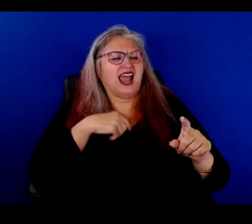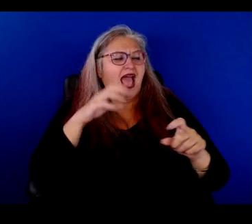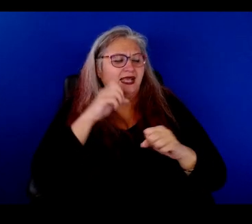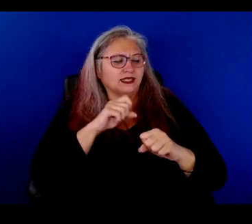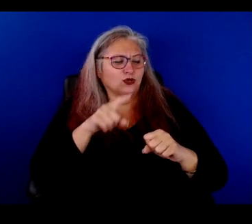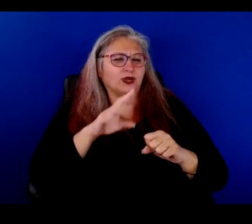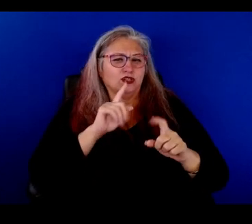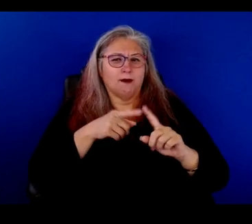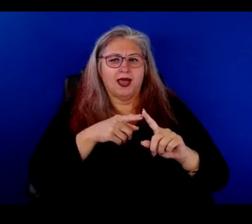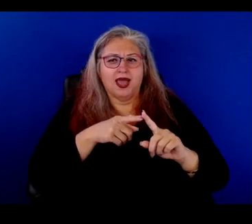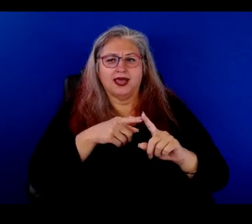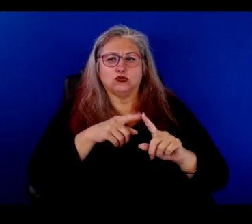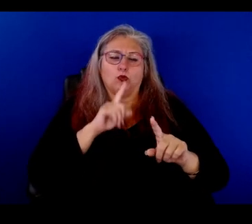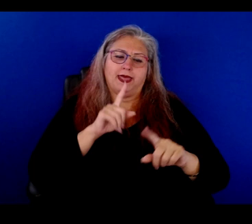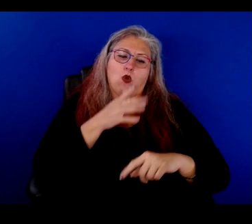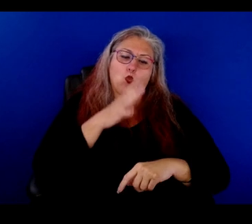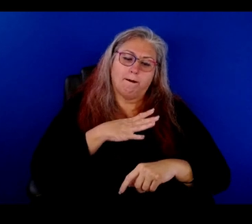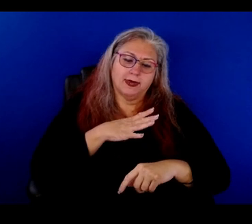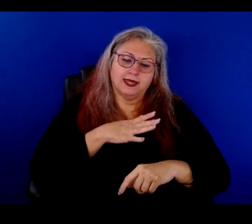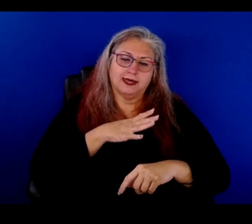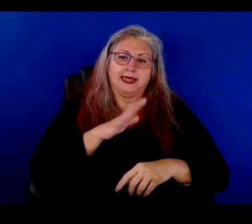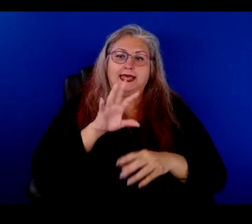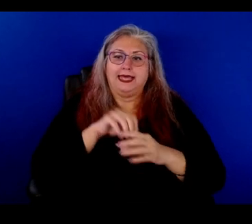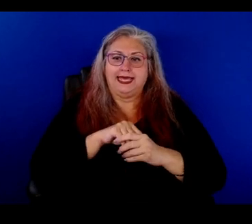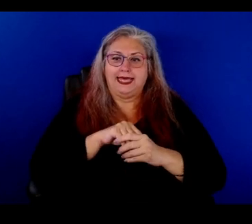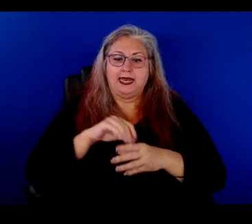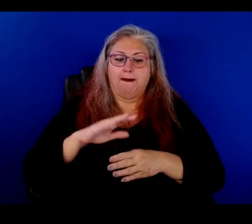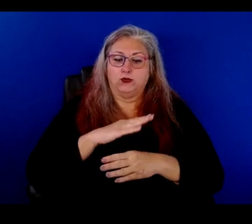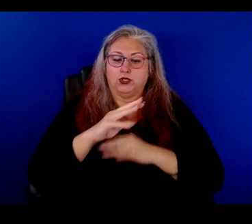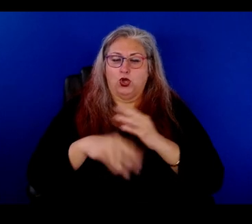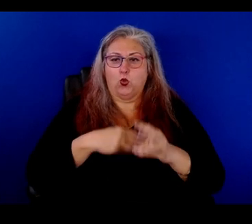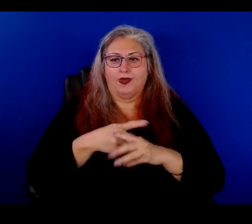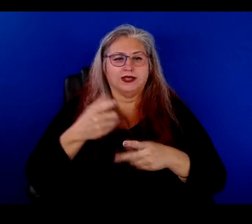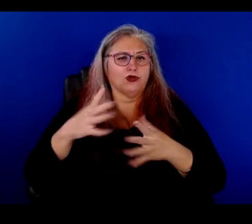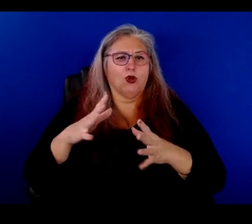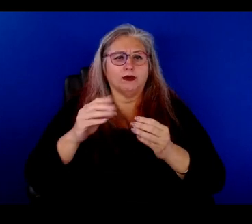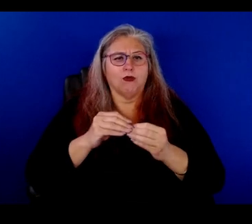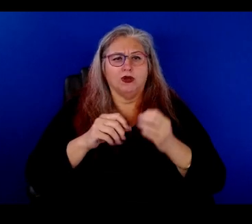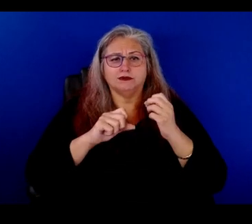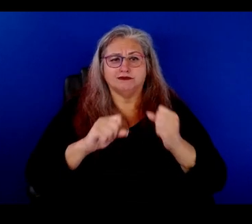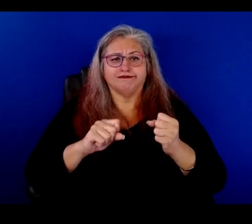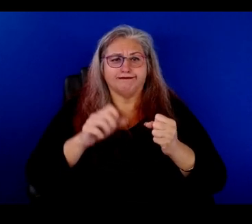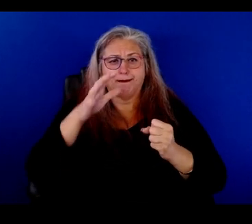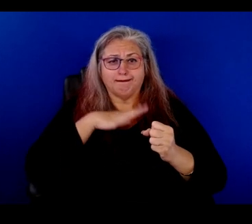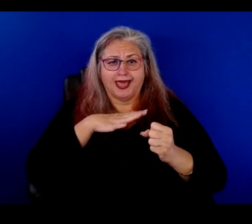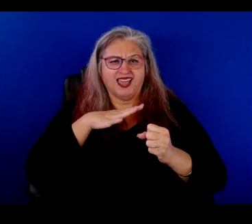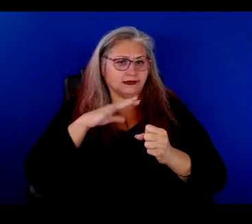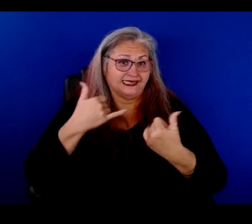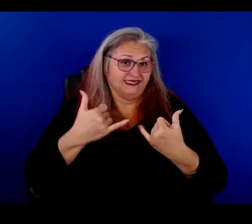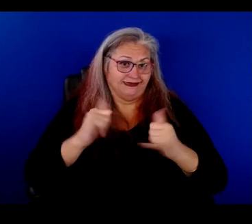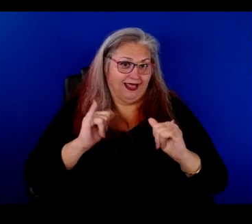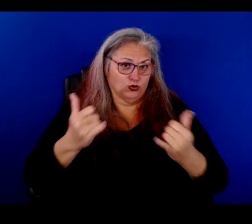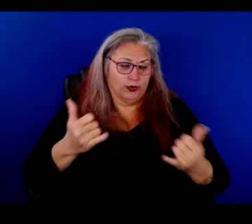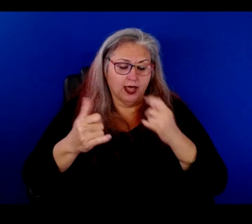mean, we're talking about being a, uh, know, a woman, uh, in, in the music world, which is very dominated by men to this day. Right. Uh, but